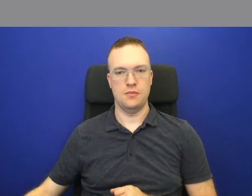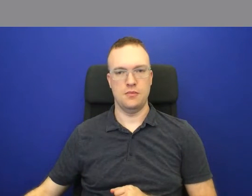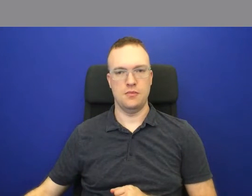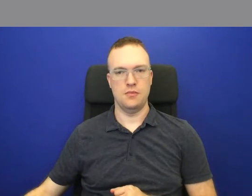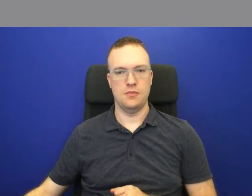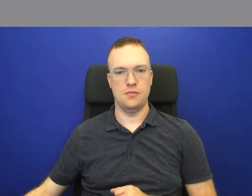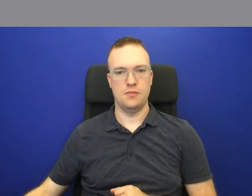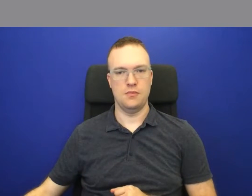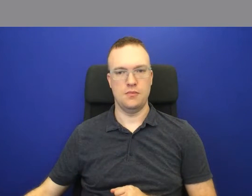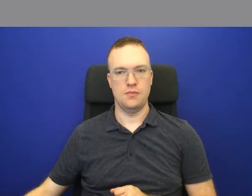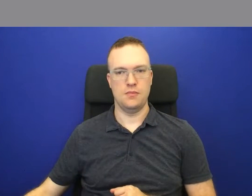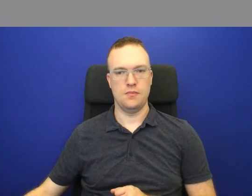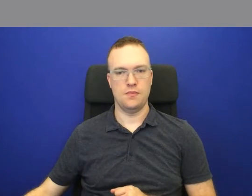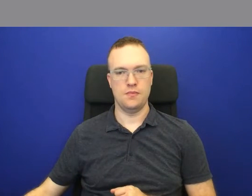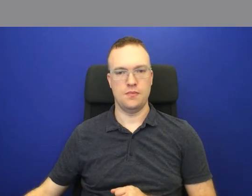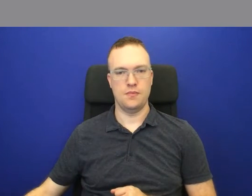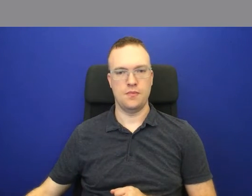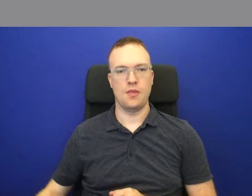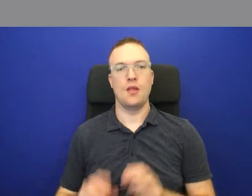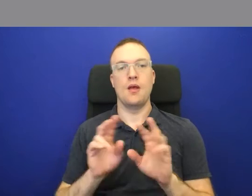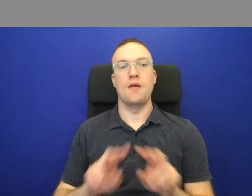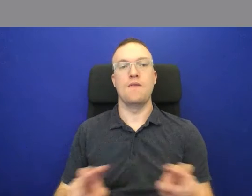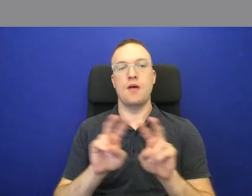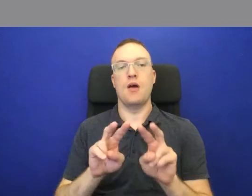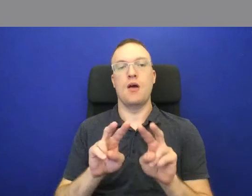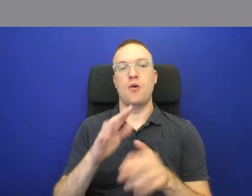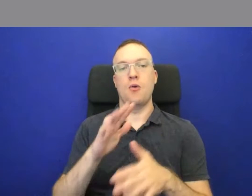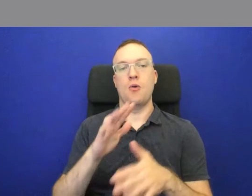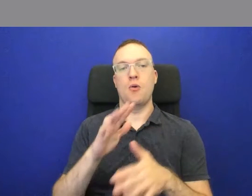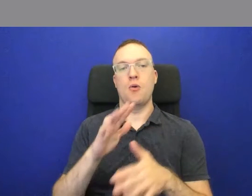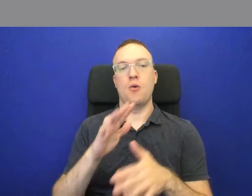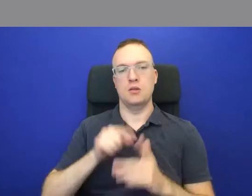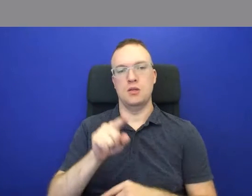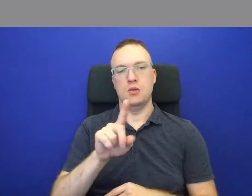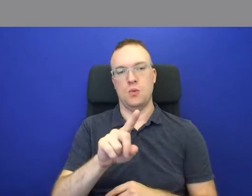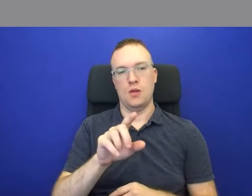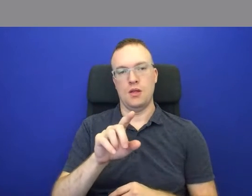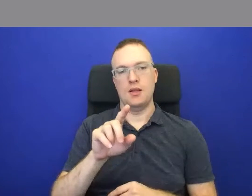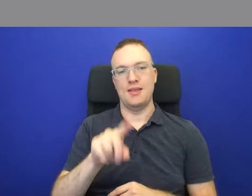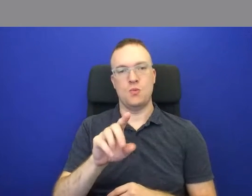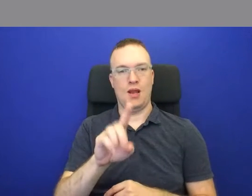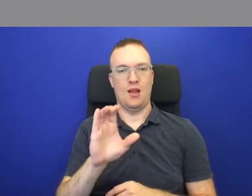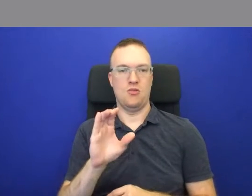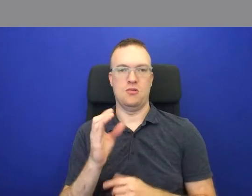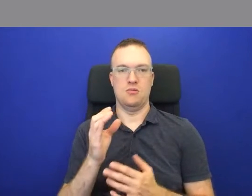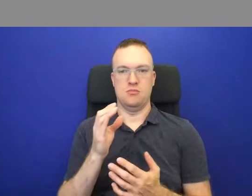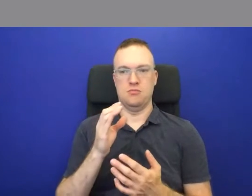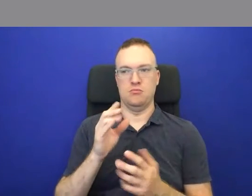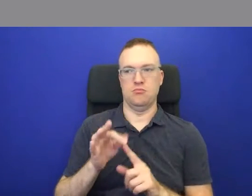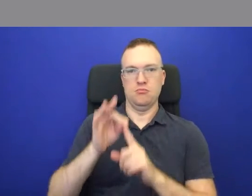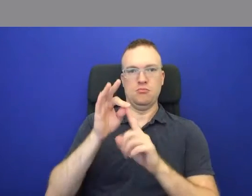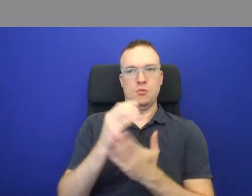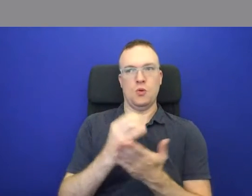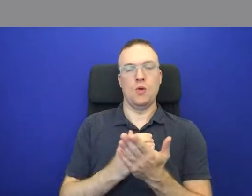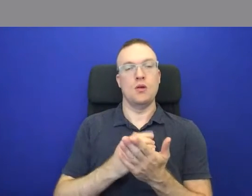So the value of primary sources. This 100 is an unusual course in that first year students begin working with